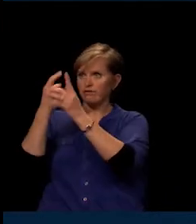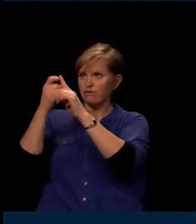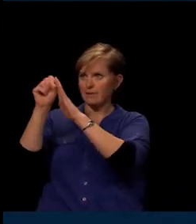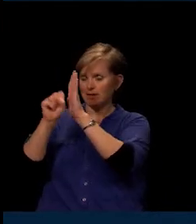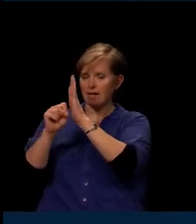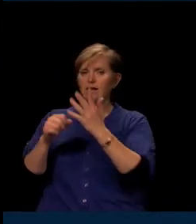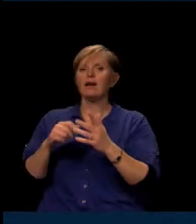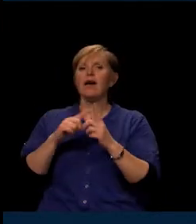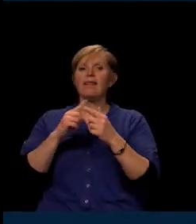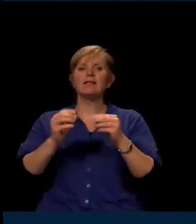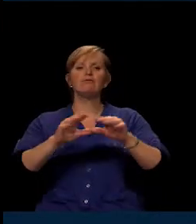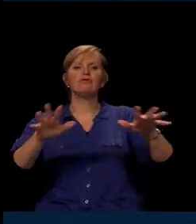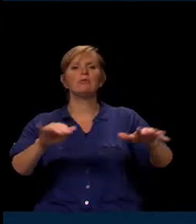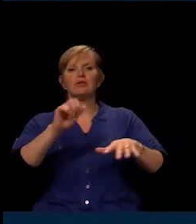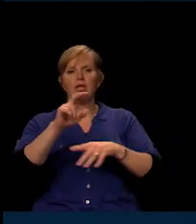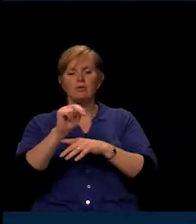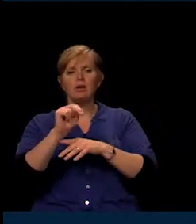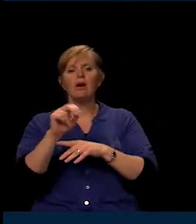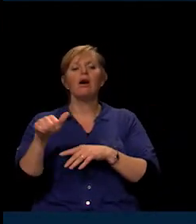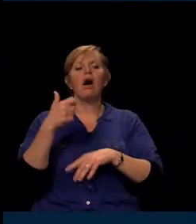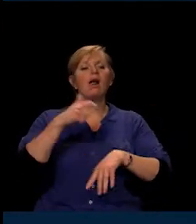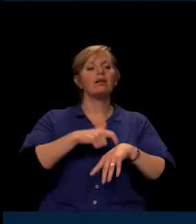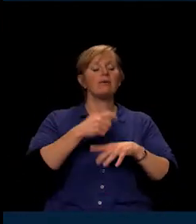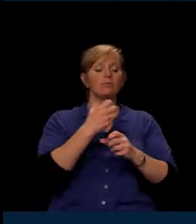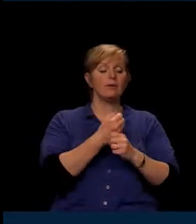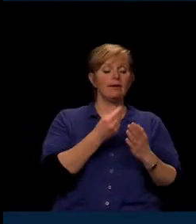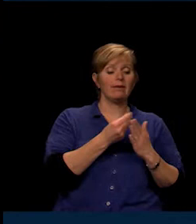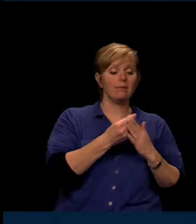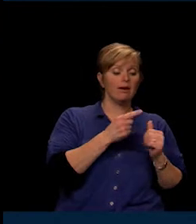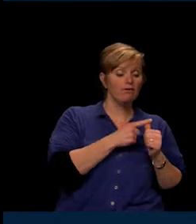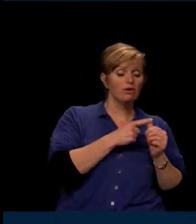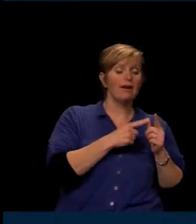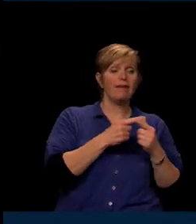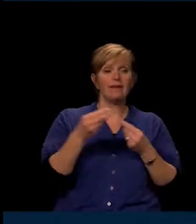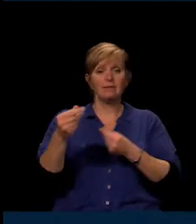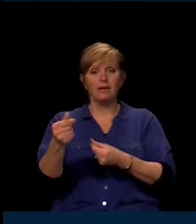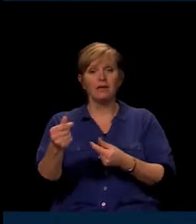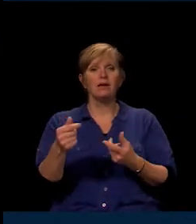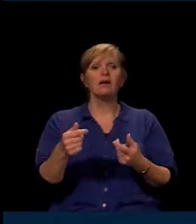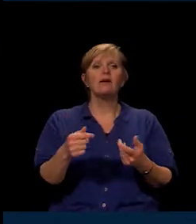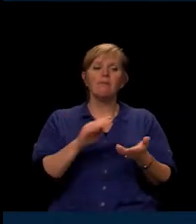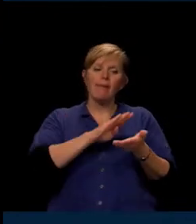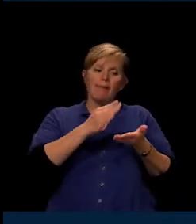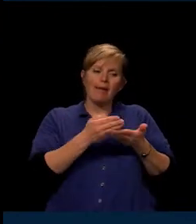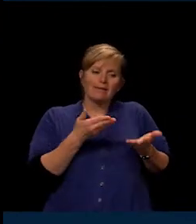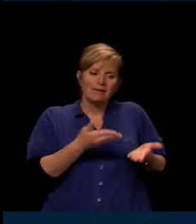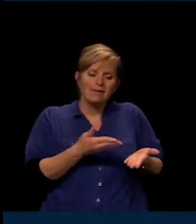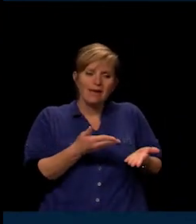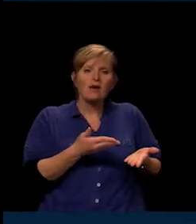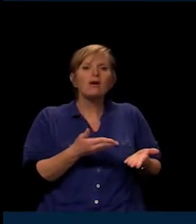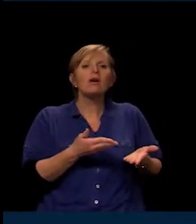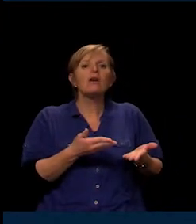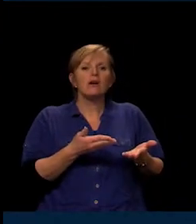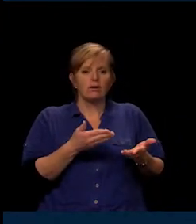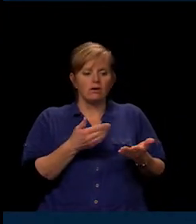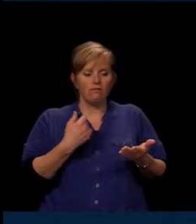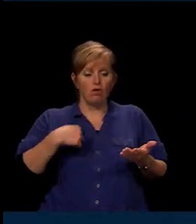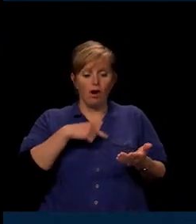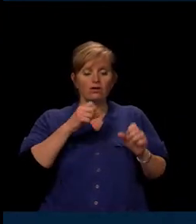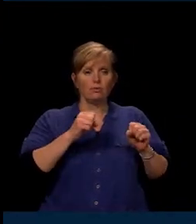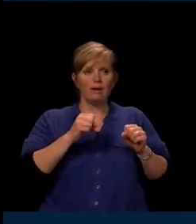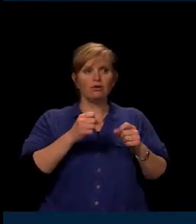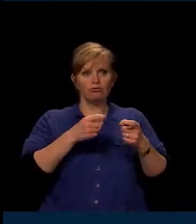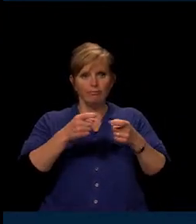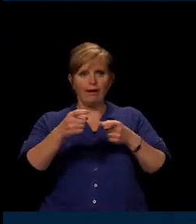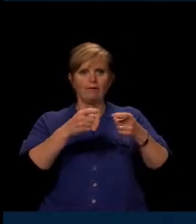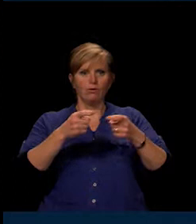Other times we get the money first and then spend it, but those balances are there in order to handle our cash flow.